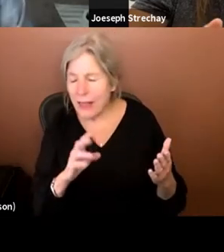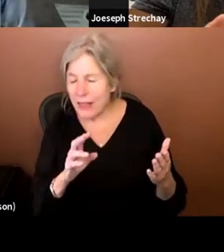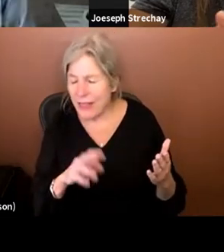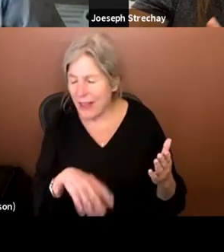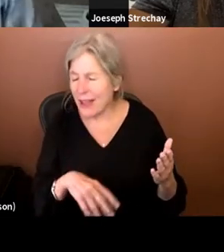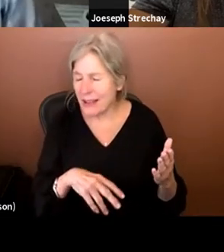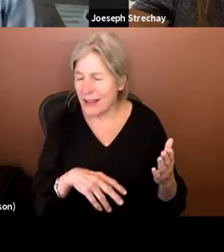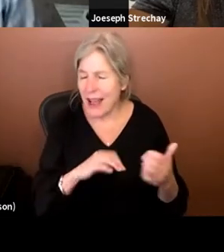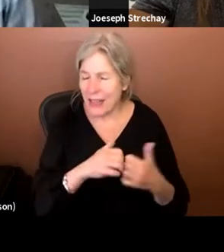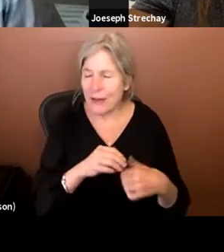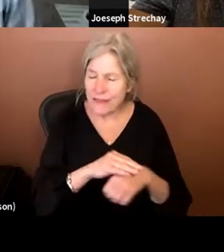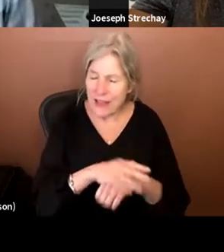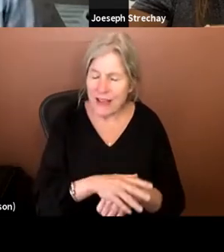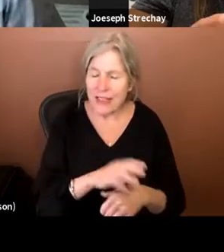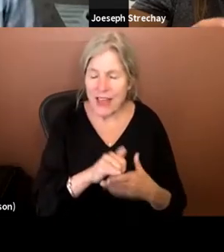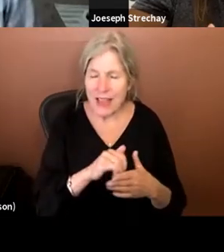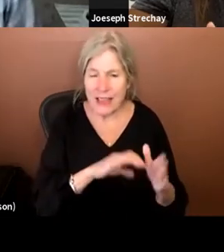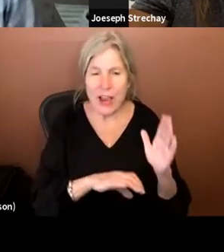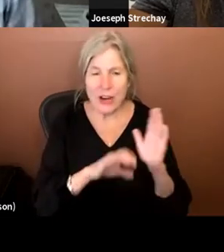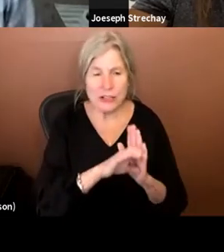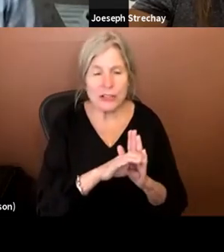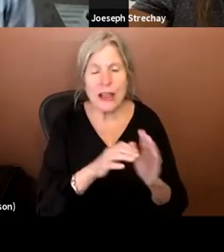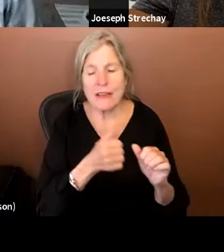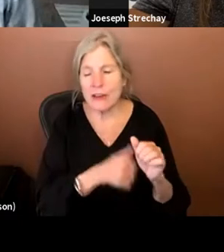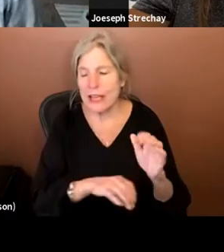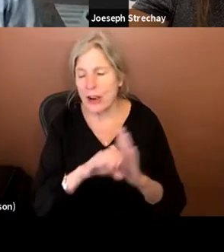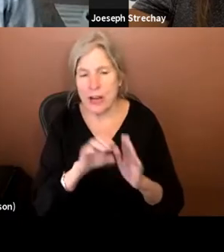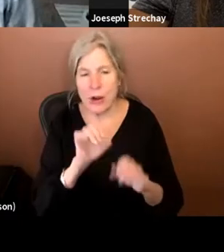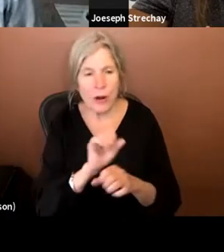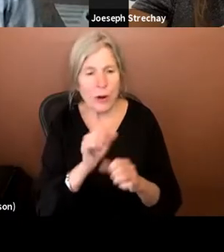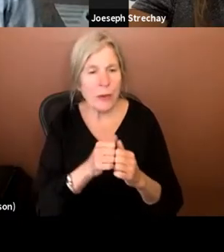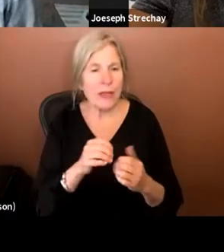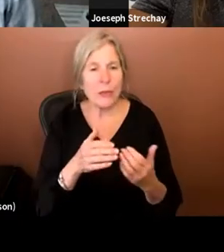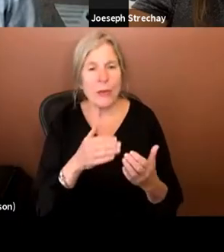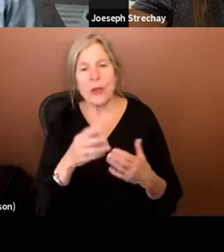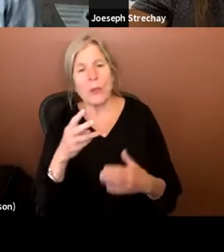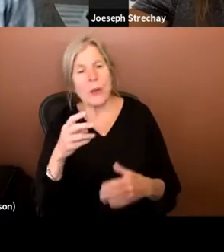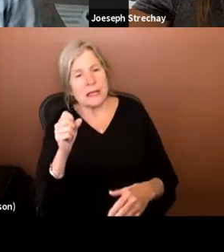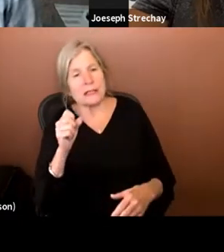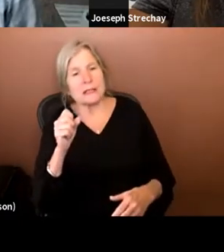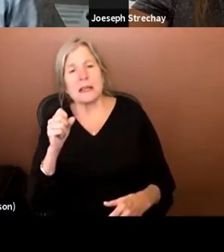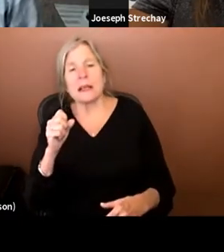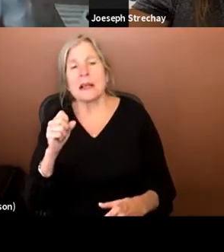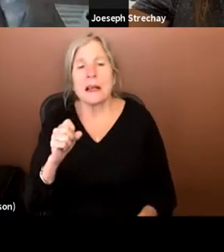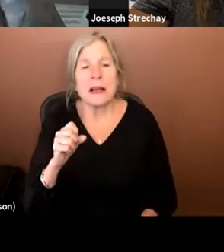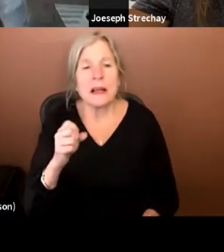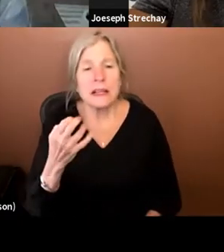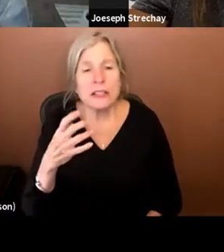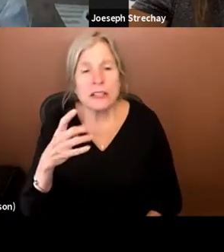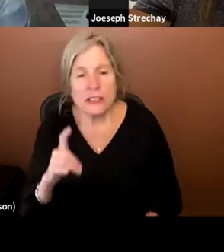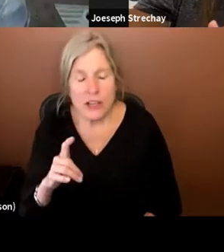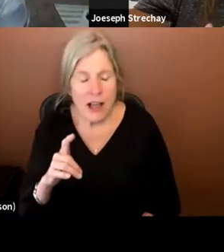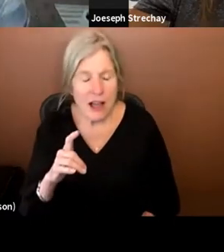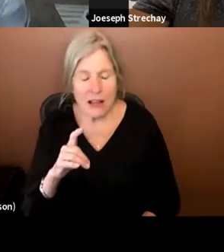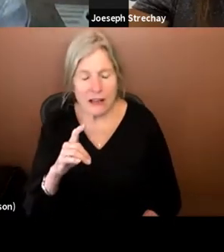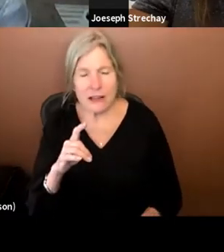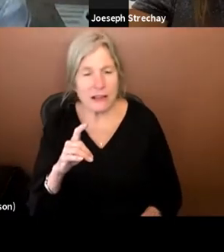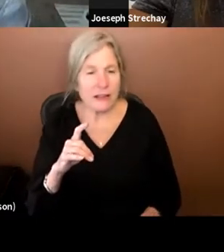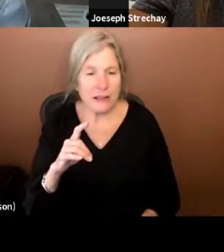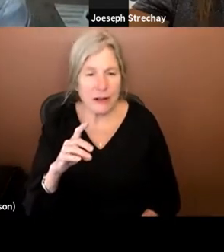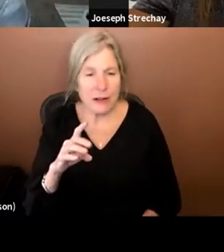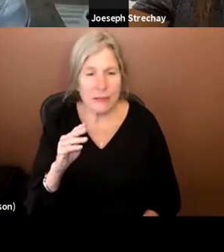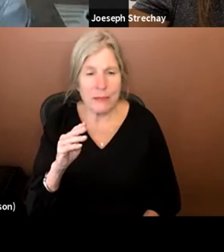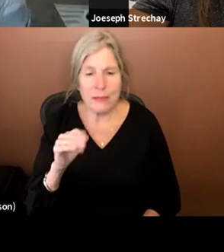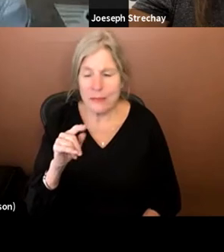be specific to that character. Every character that I work with, whether it was, uh, the child version of Matt Murdock, because, uh, Matt